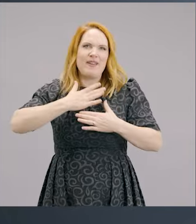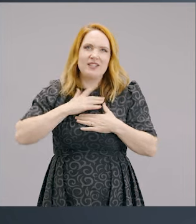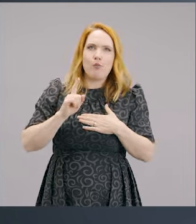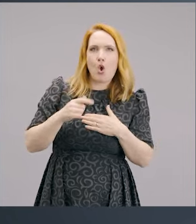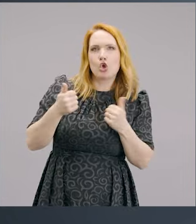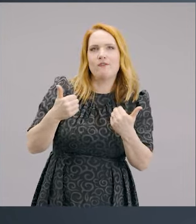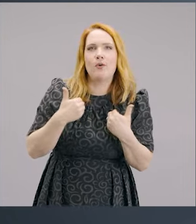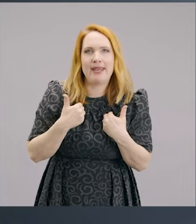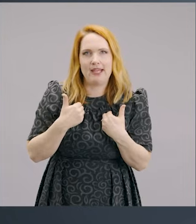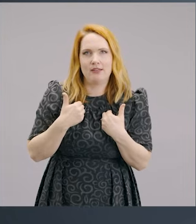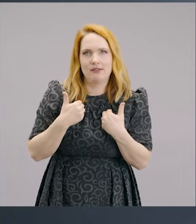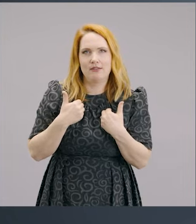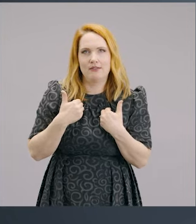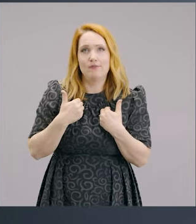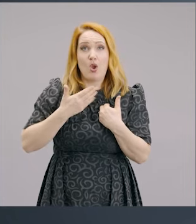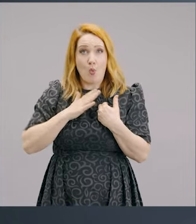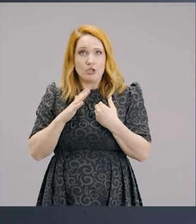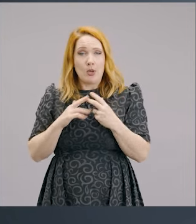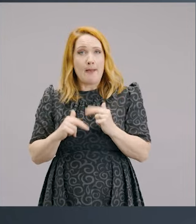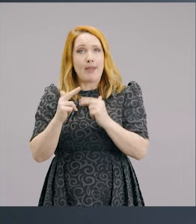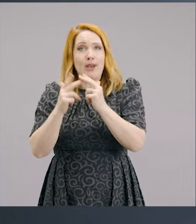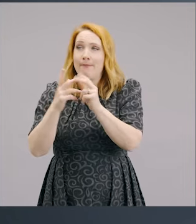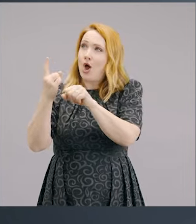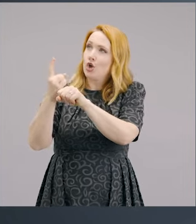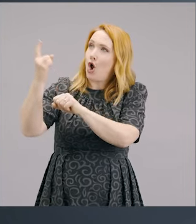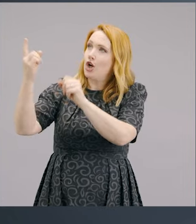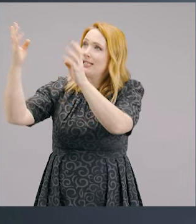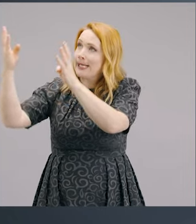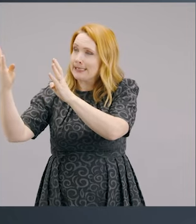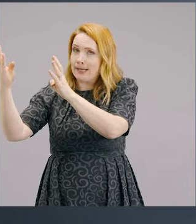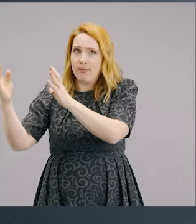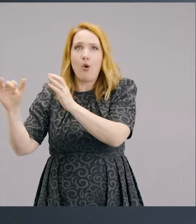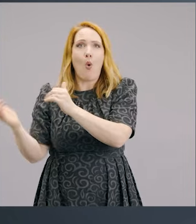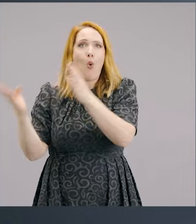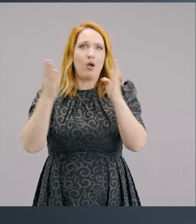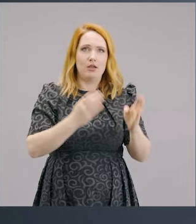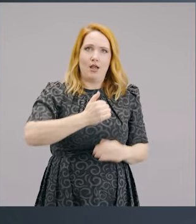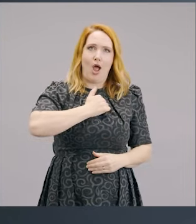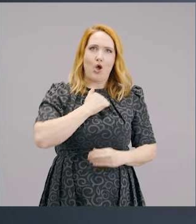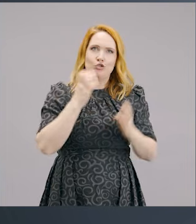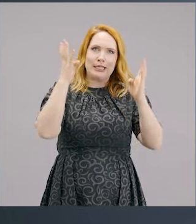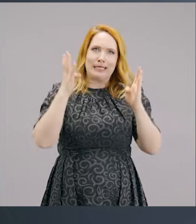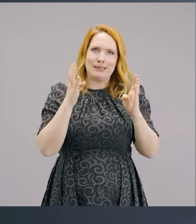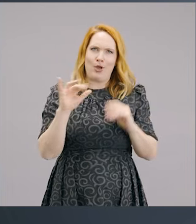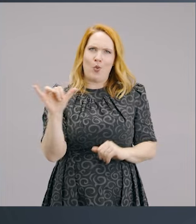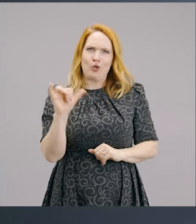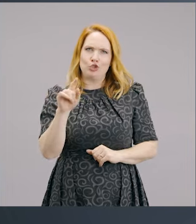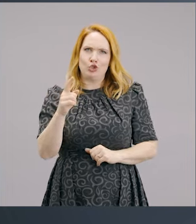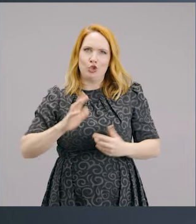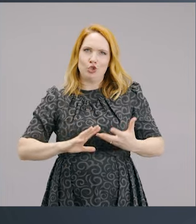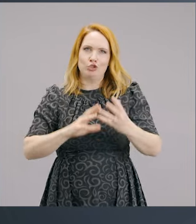or we're building our own Kingdom. The Bible talks over and over again. There are two Kingdoms. There's God's Kingdom and there's your own Kingdom,